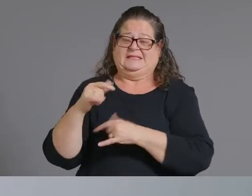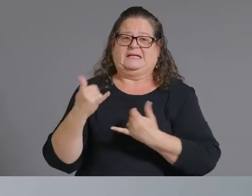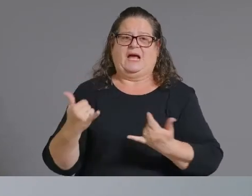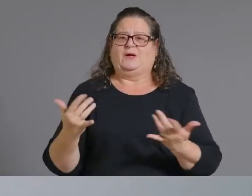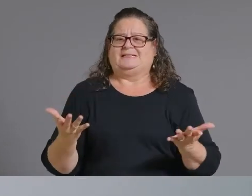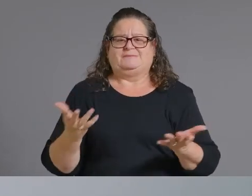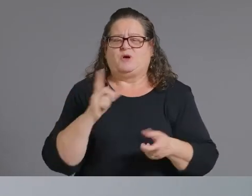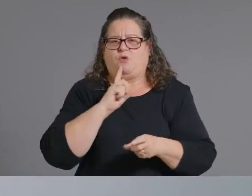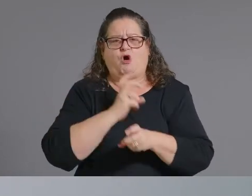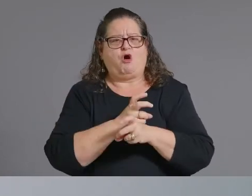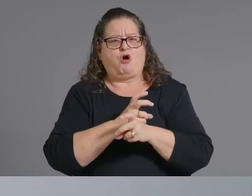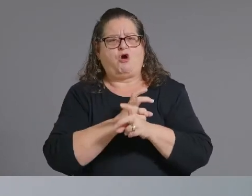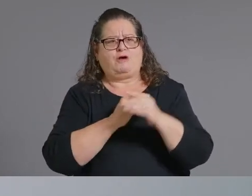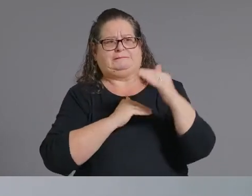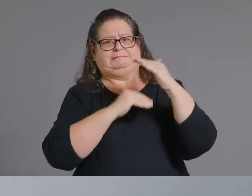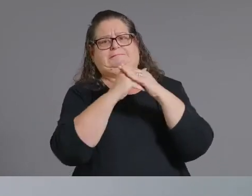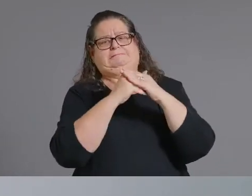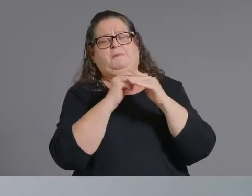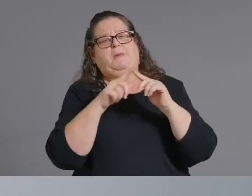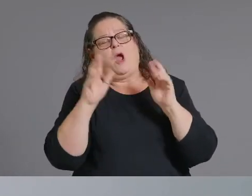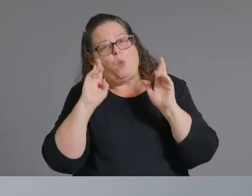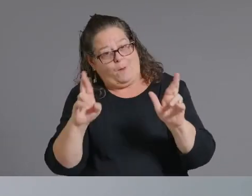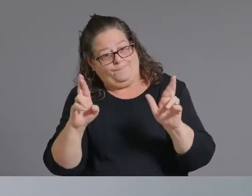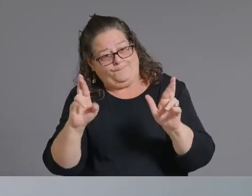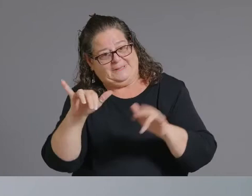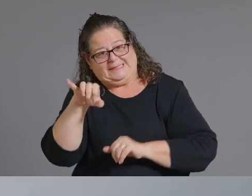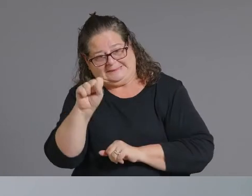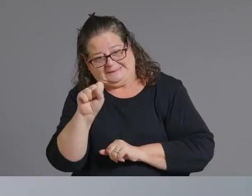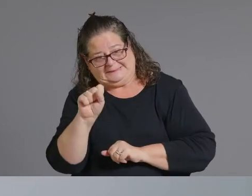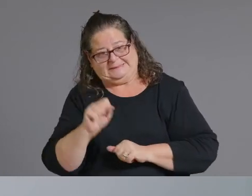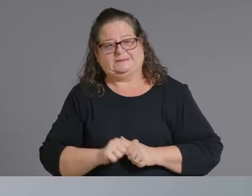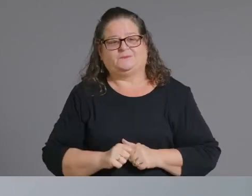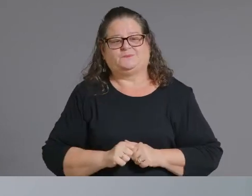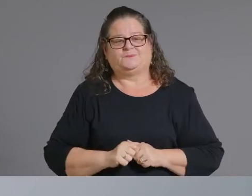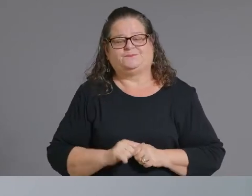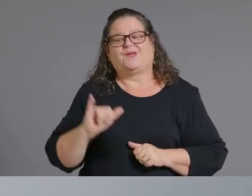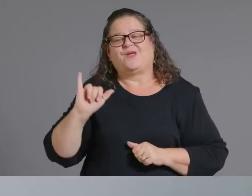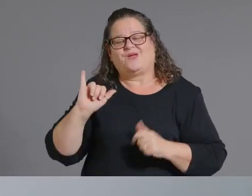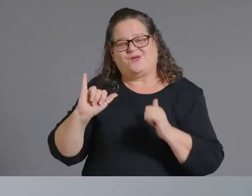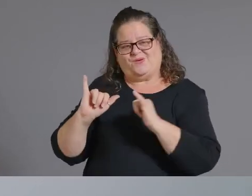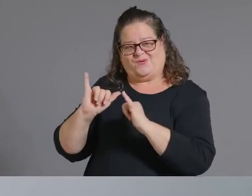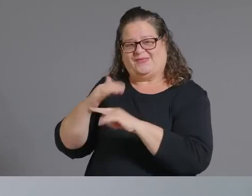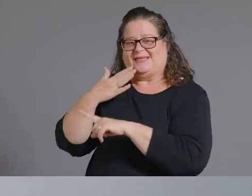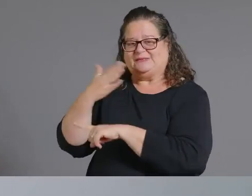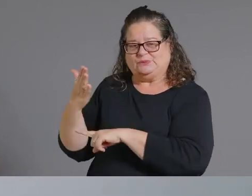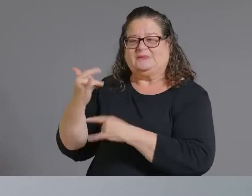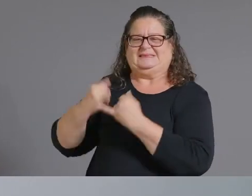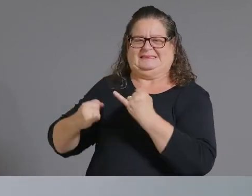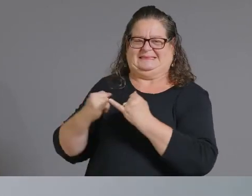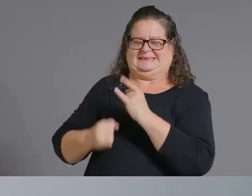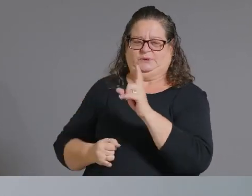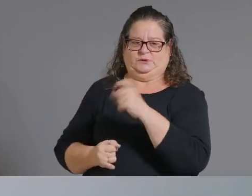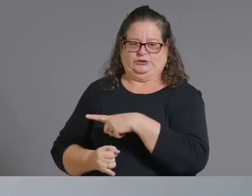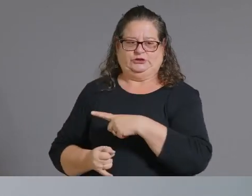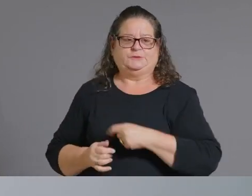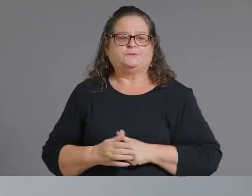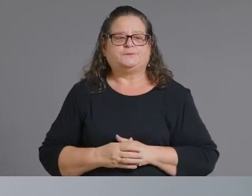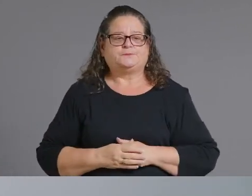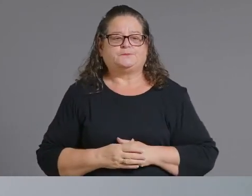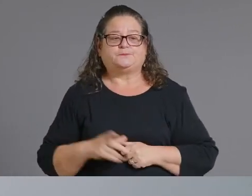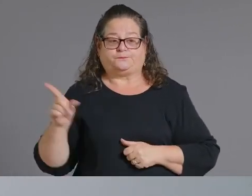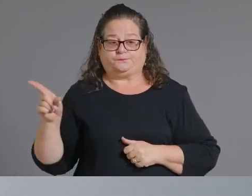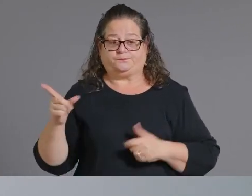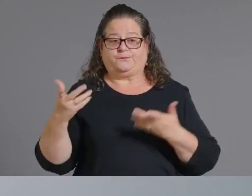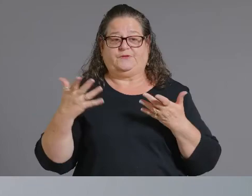okay great and the last thing is um are you targeting i guess you've contracted with um